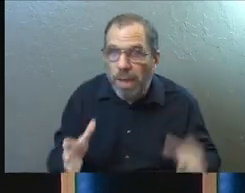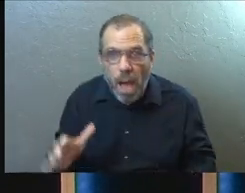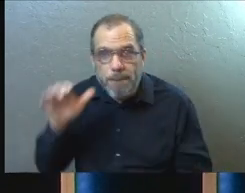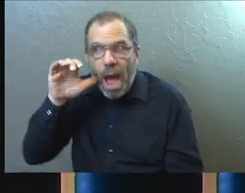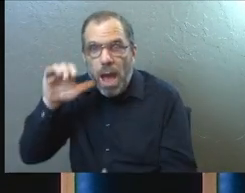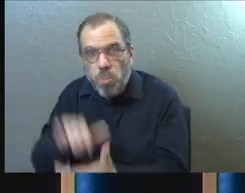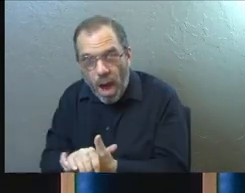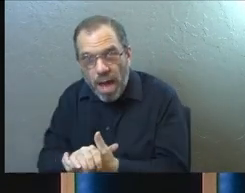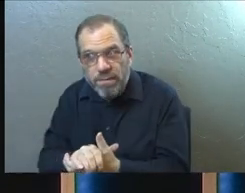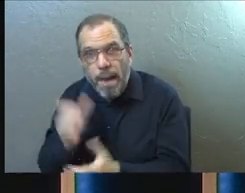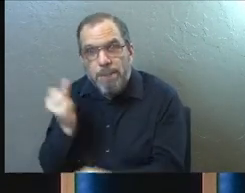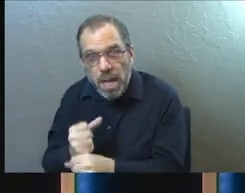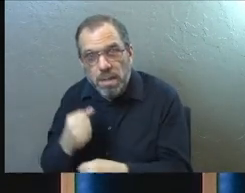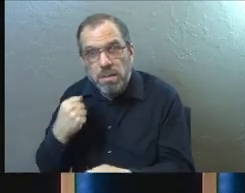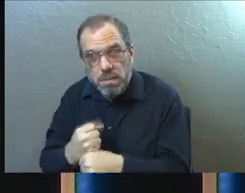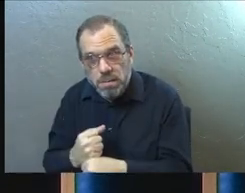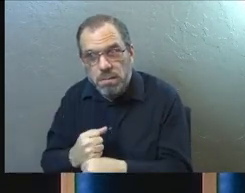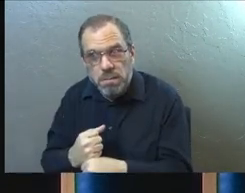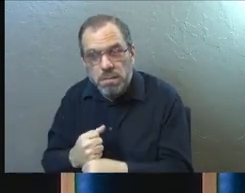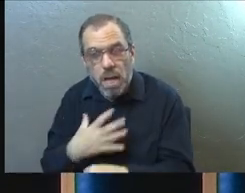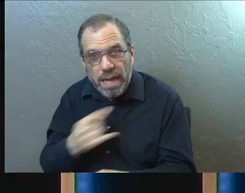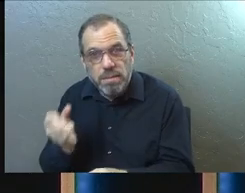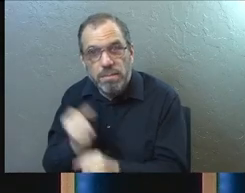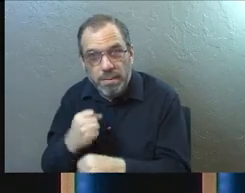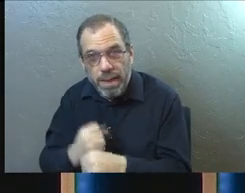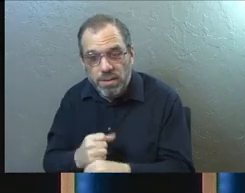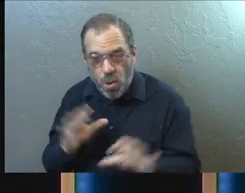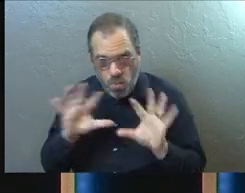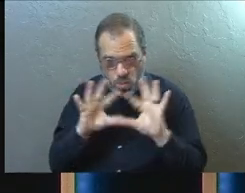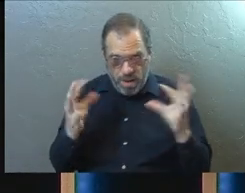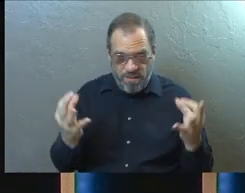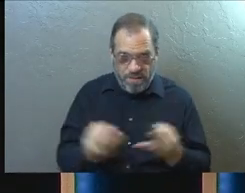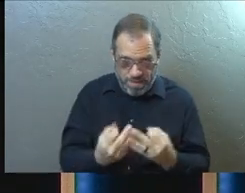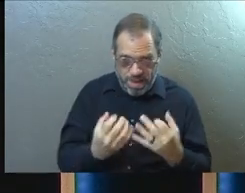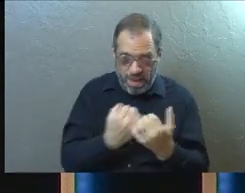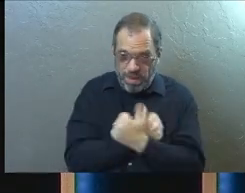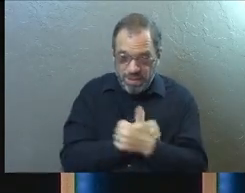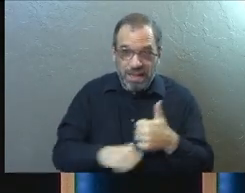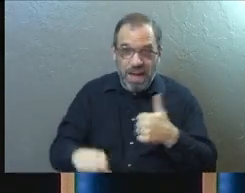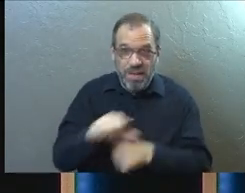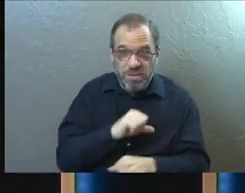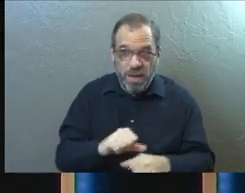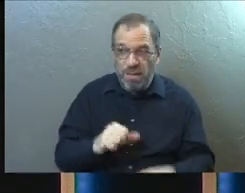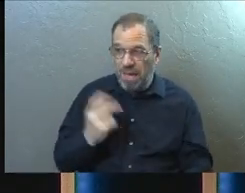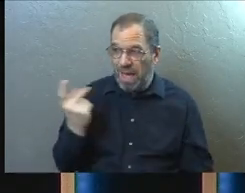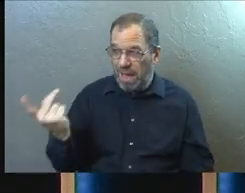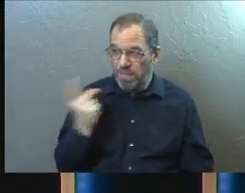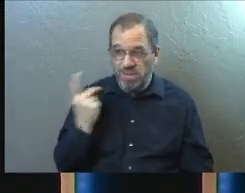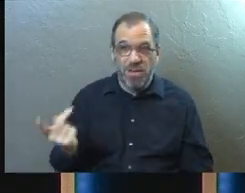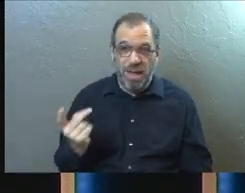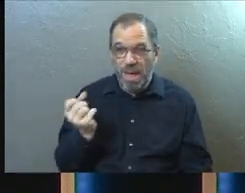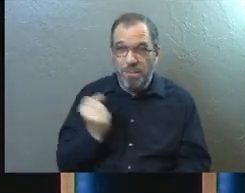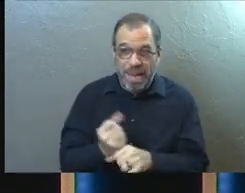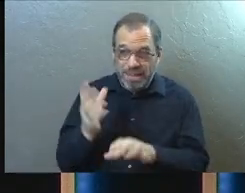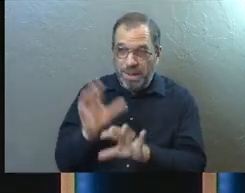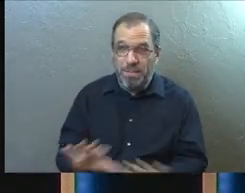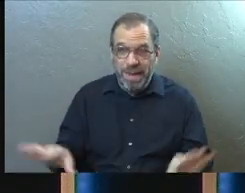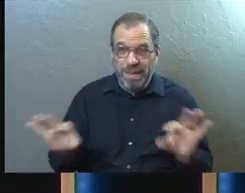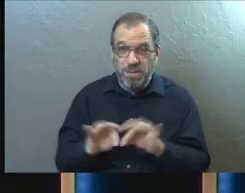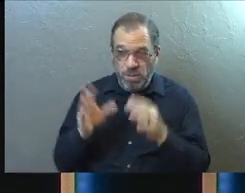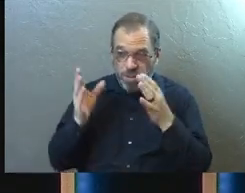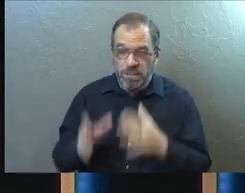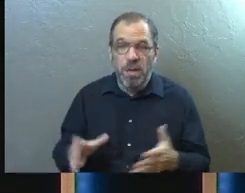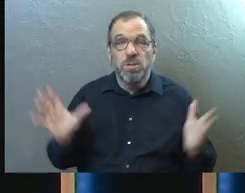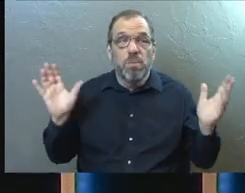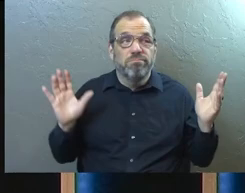Sarah likes the bed to be made. And so we are a family and we love each other and neither of us makes it a big deal to the